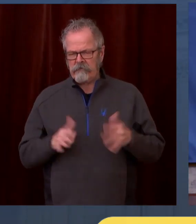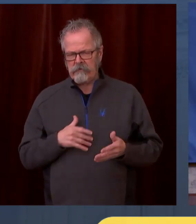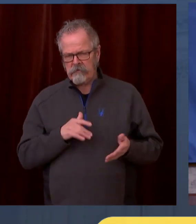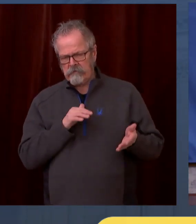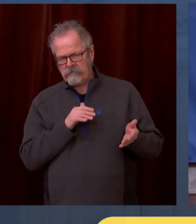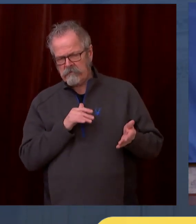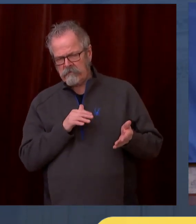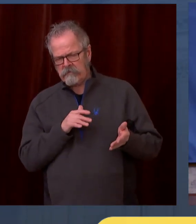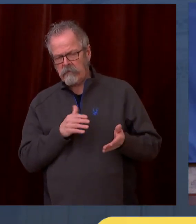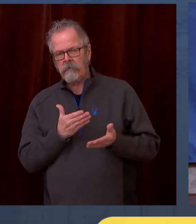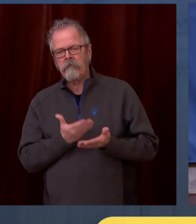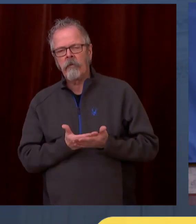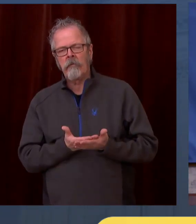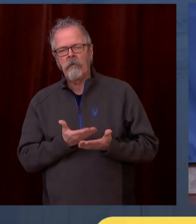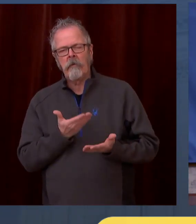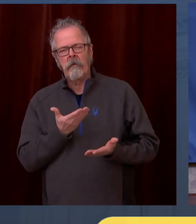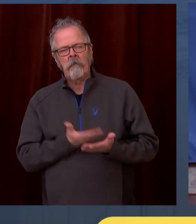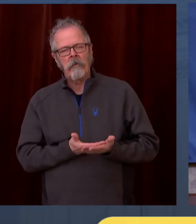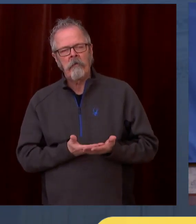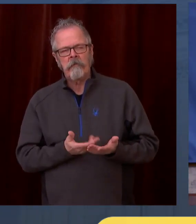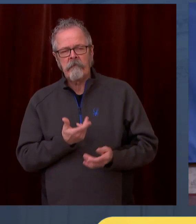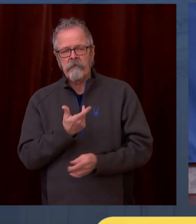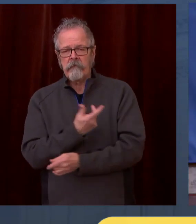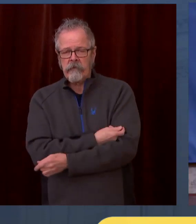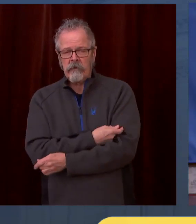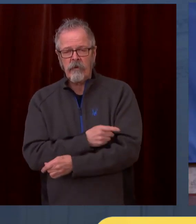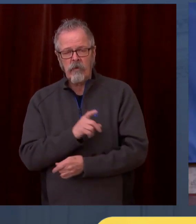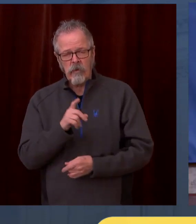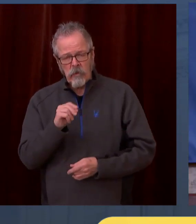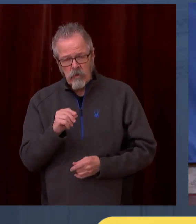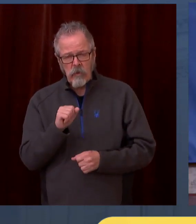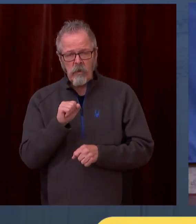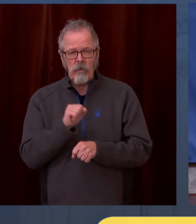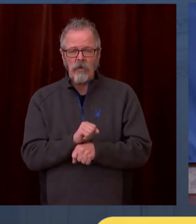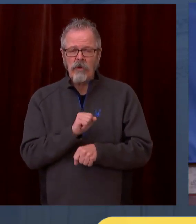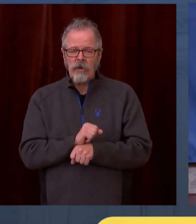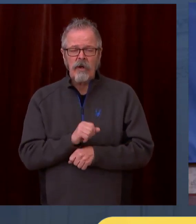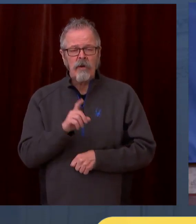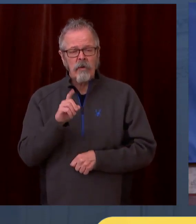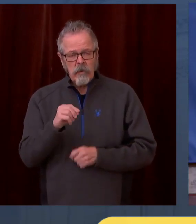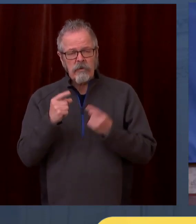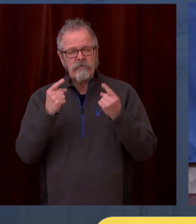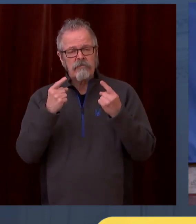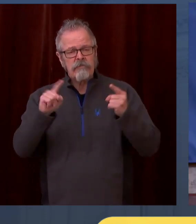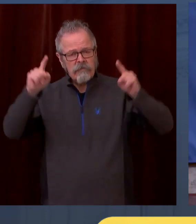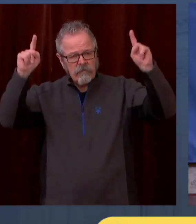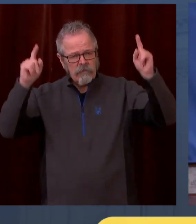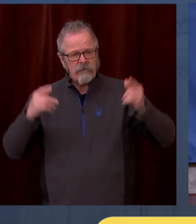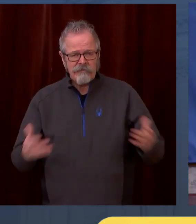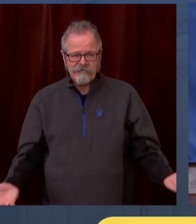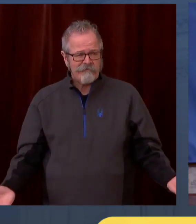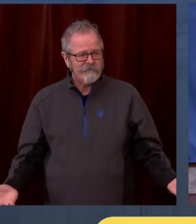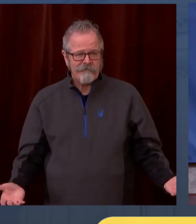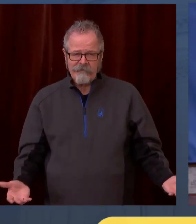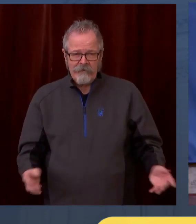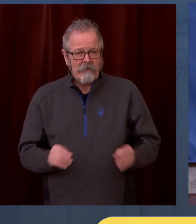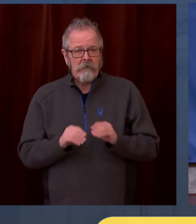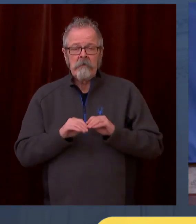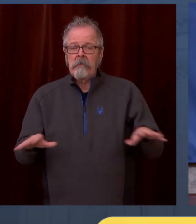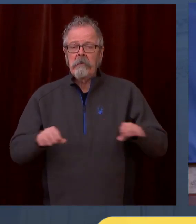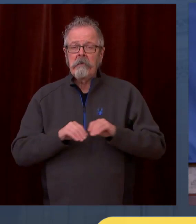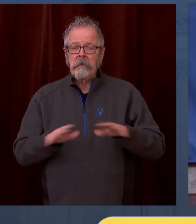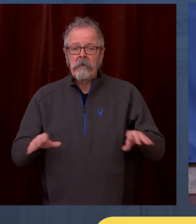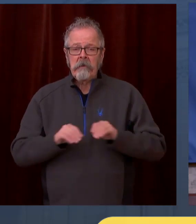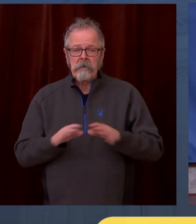the transmission rates of individuals besides saving their lives. So we're very excited about this because we know this has been so